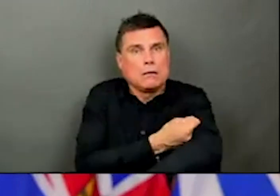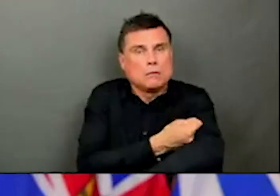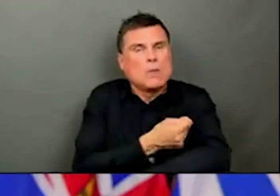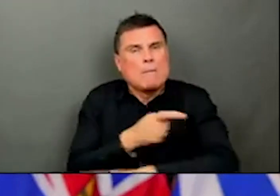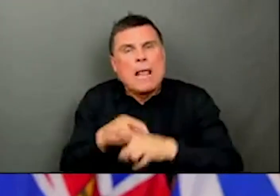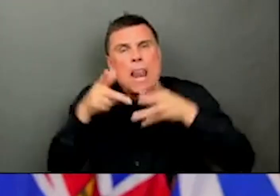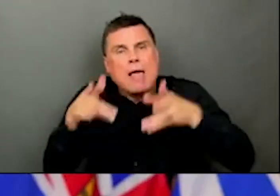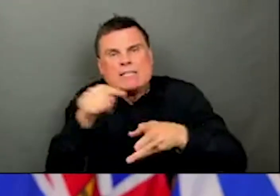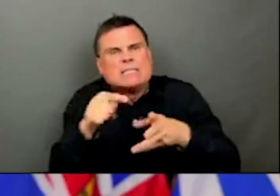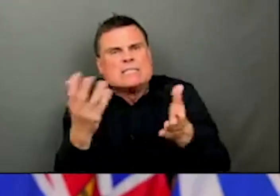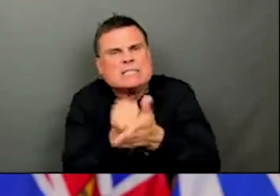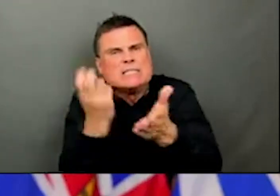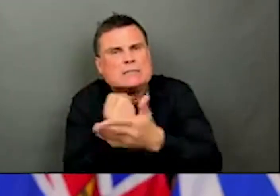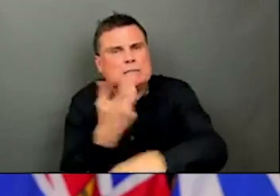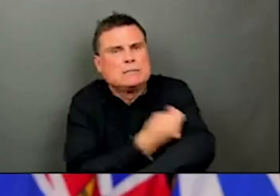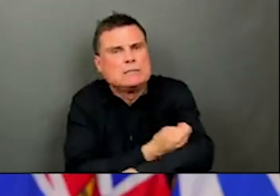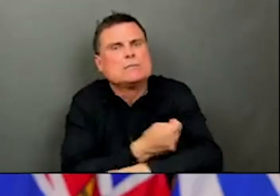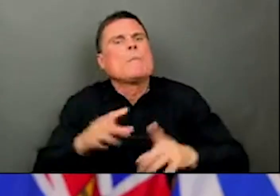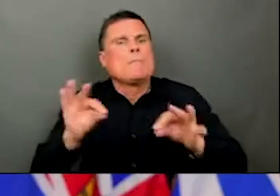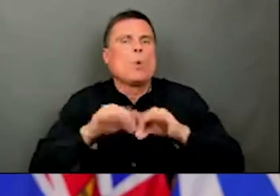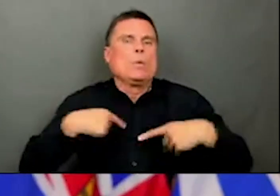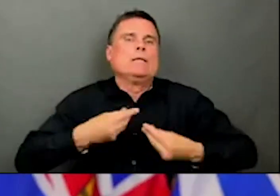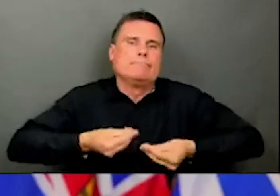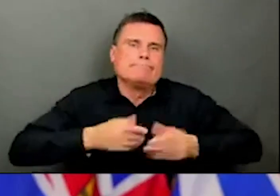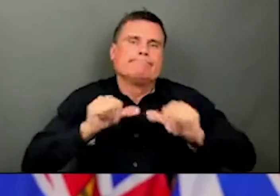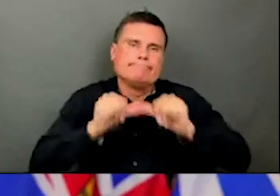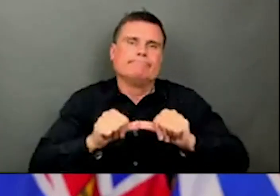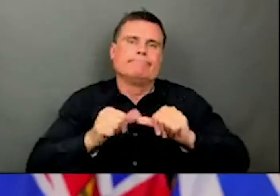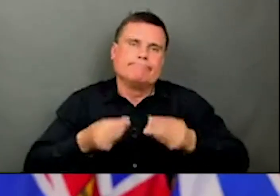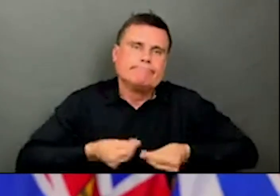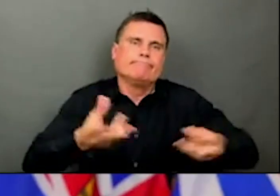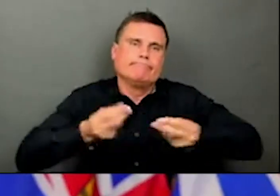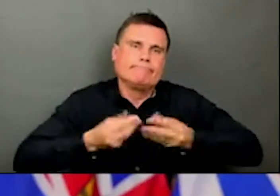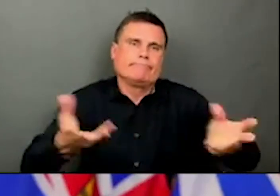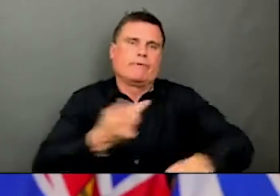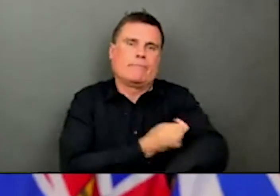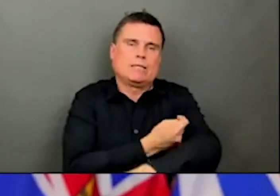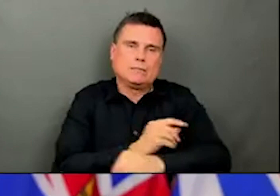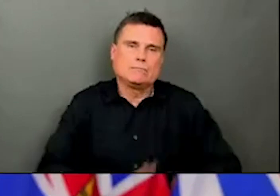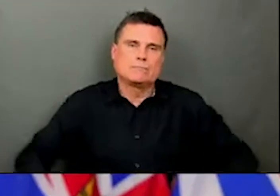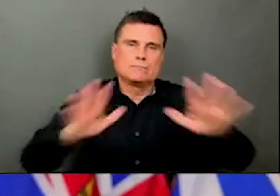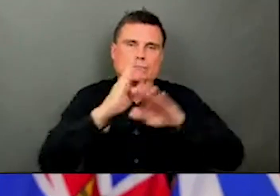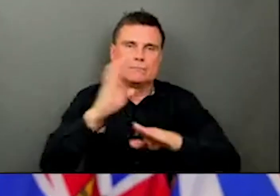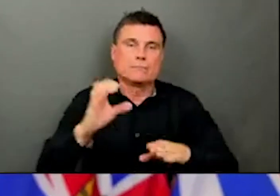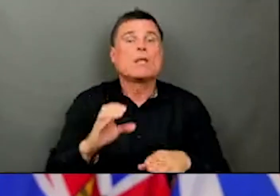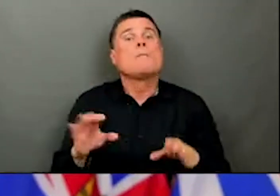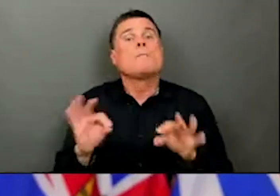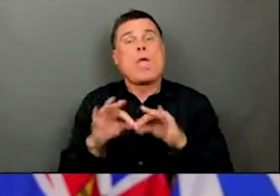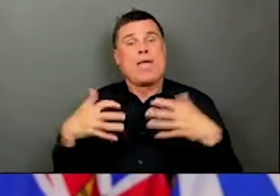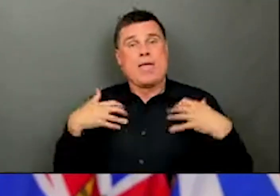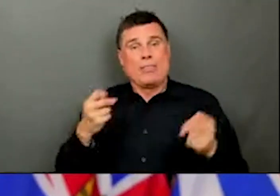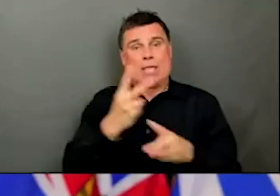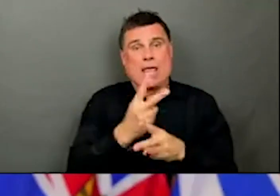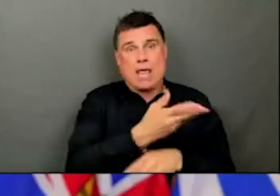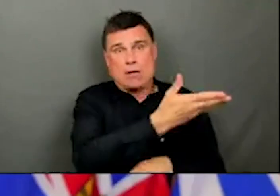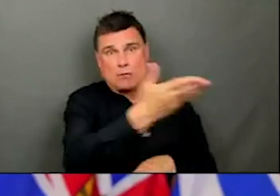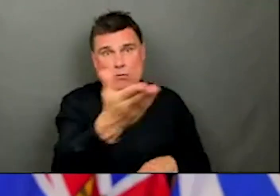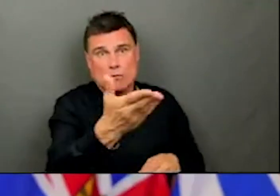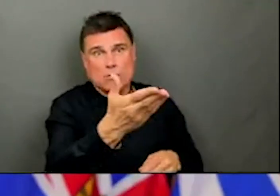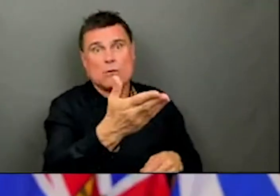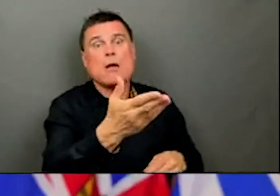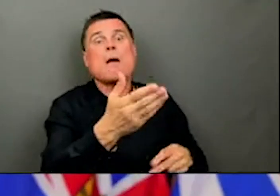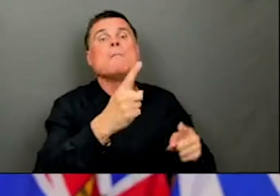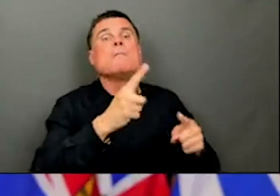in all these categories. And I think you're right, Richard, we have to continue to do that in health care and everywhere else as we can raise the level